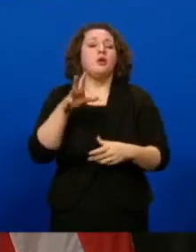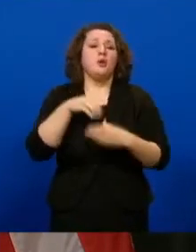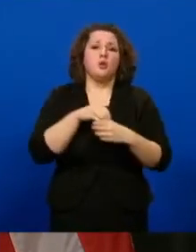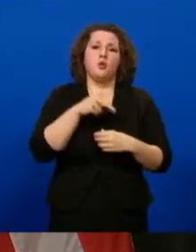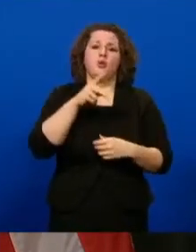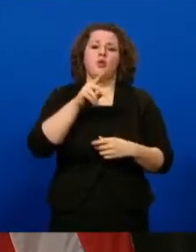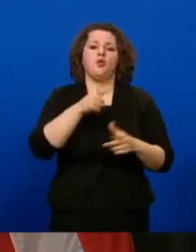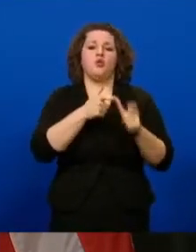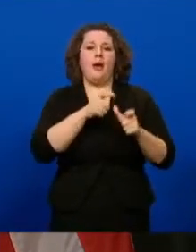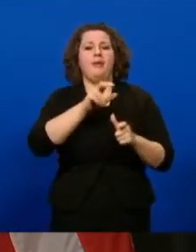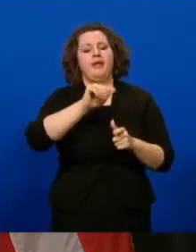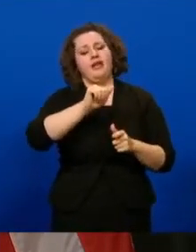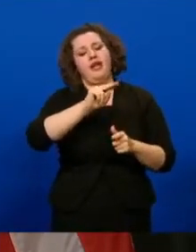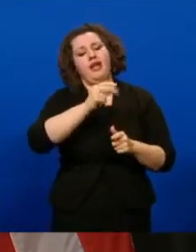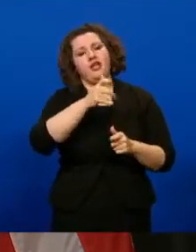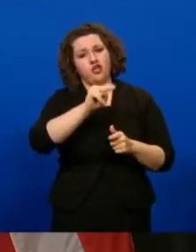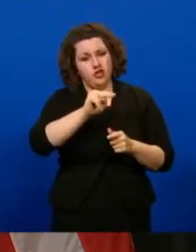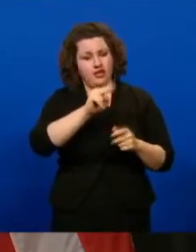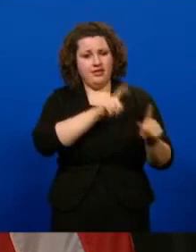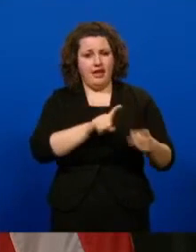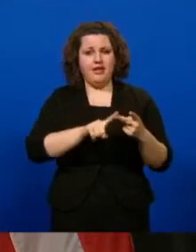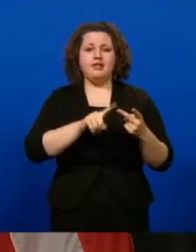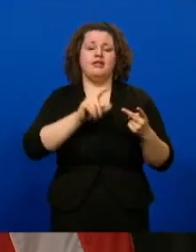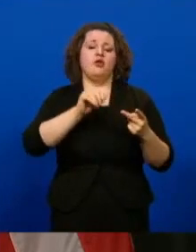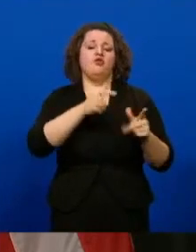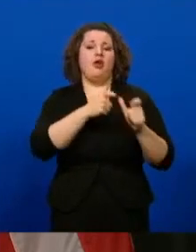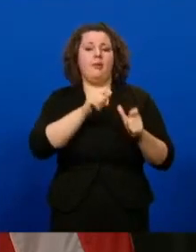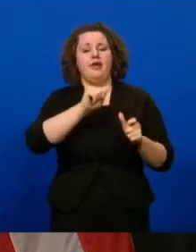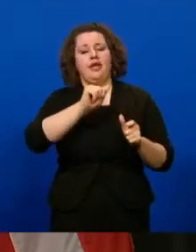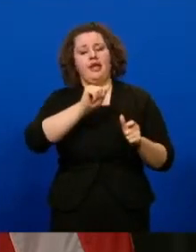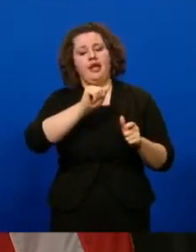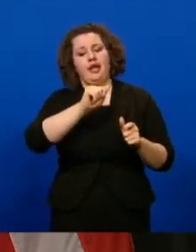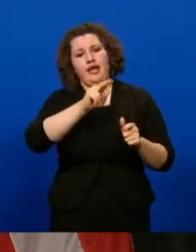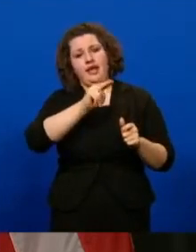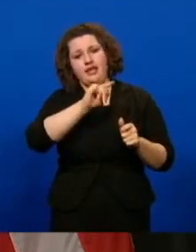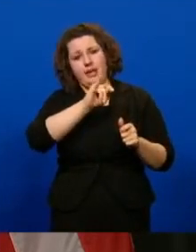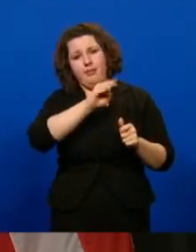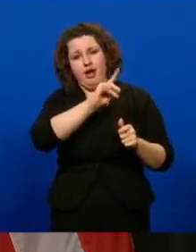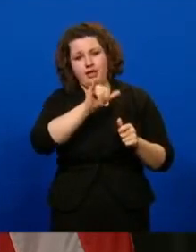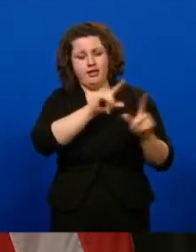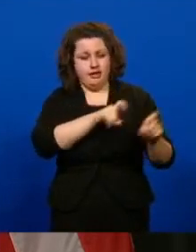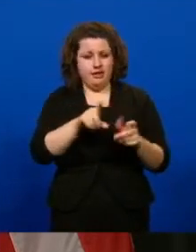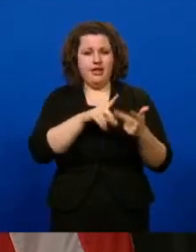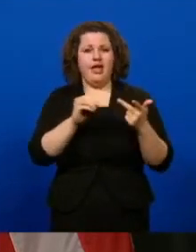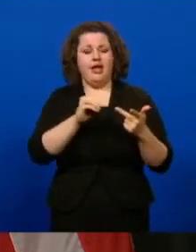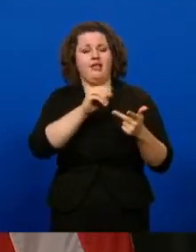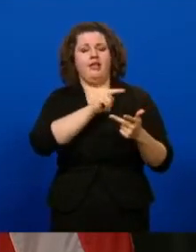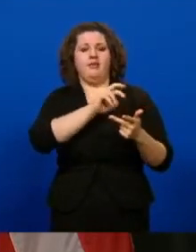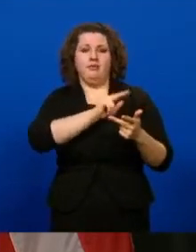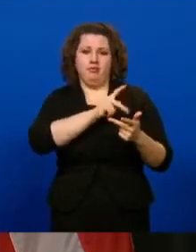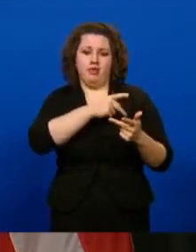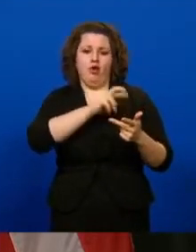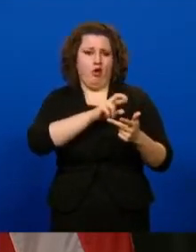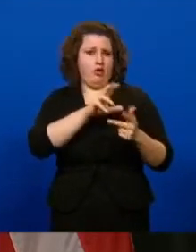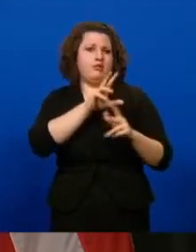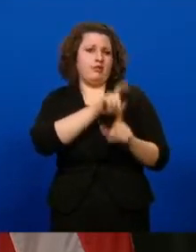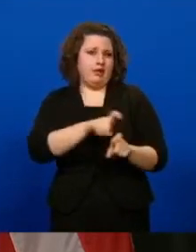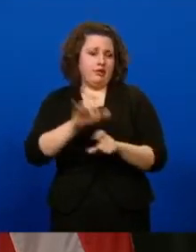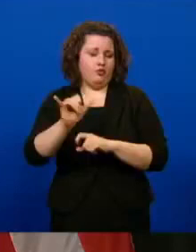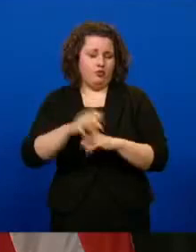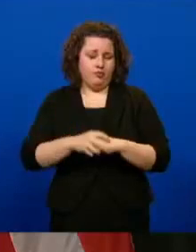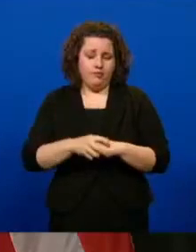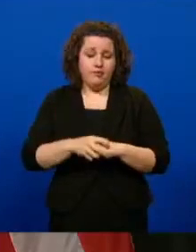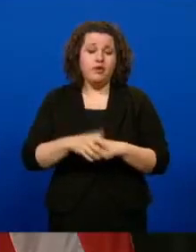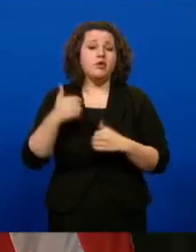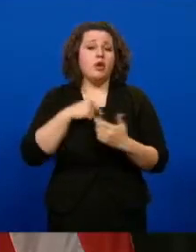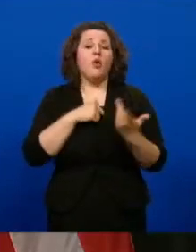antigen tests, and just recently, the rapid antibody testing. Our Hy-Vee pharmacies are familiar and trusted by Iowans in the communities that we